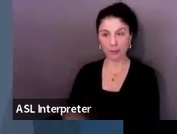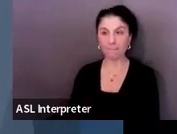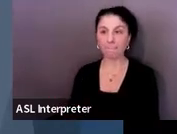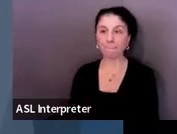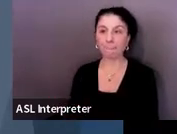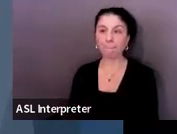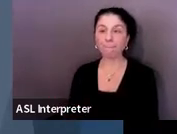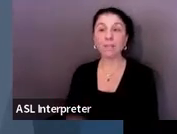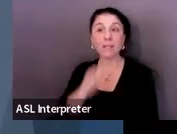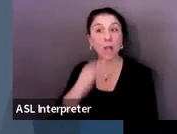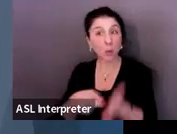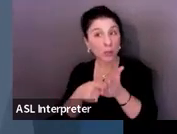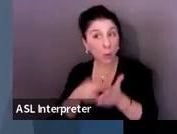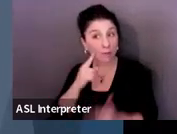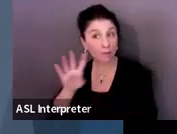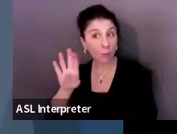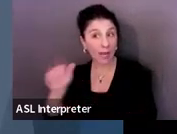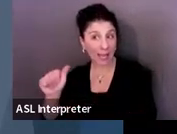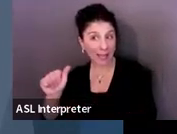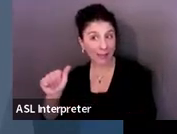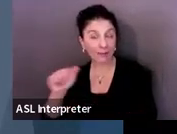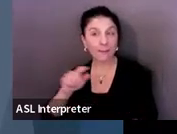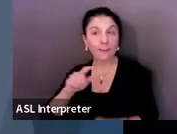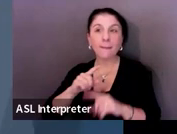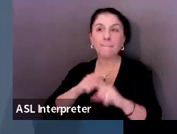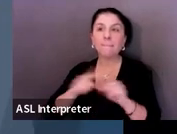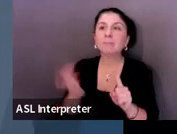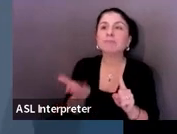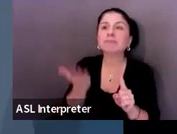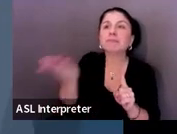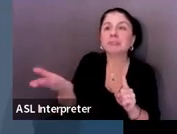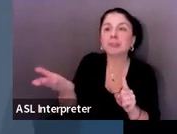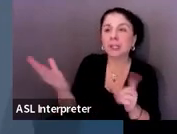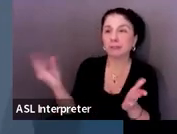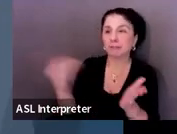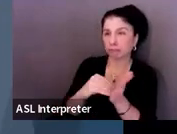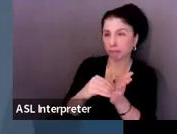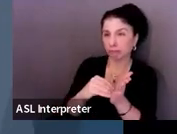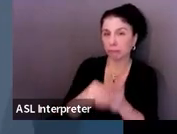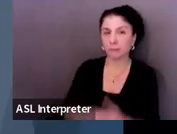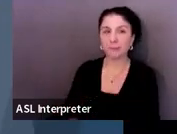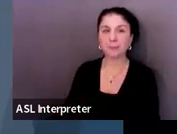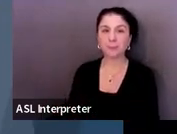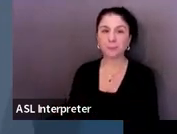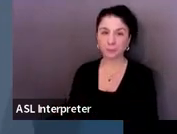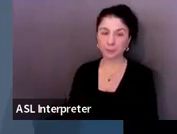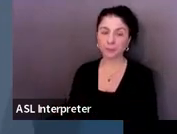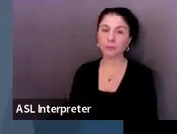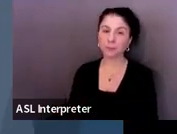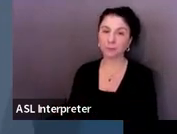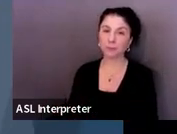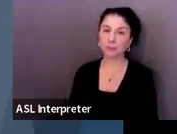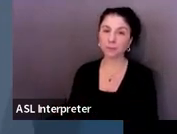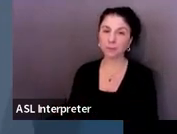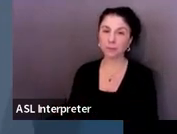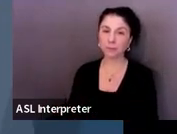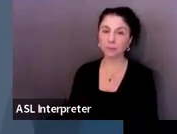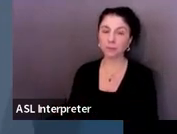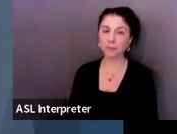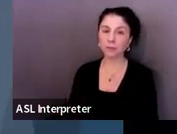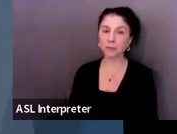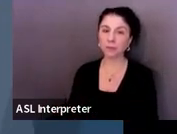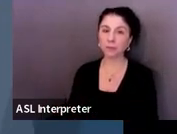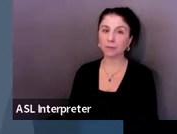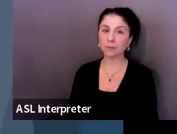necessary. It's just a suggestion that can be done. And then we at this